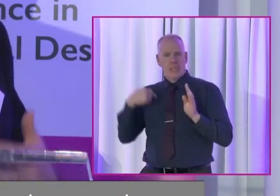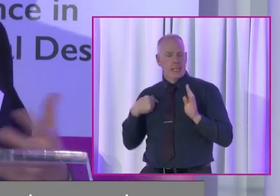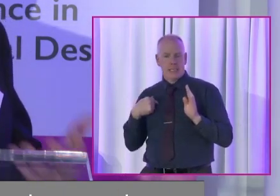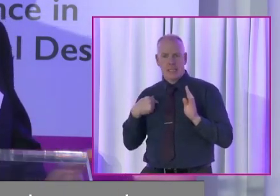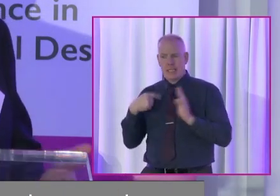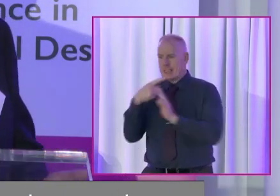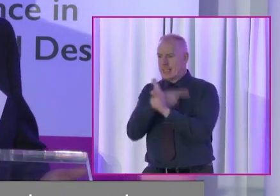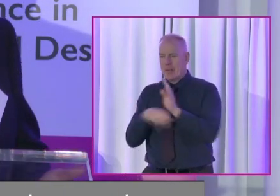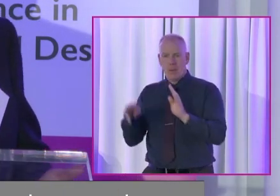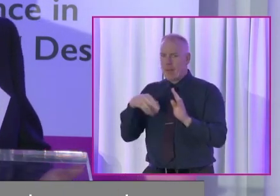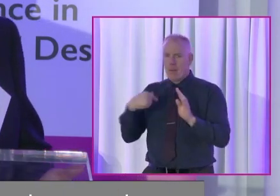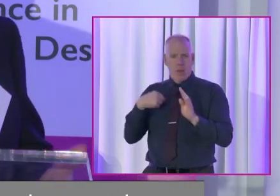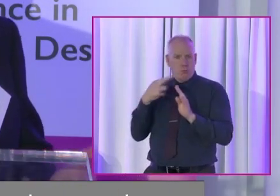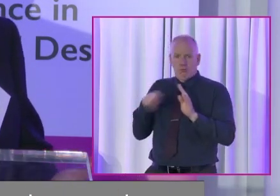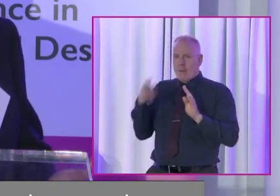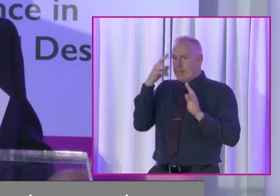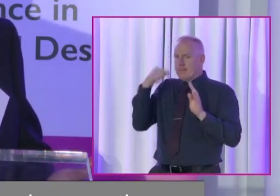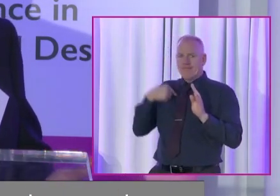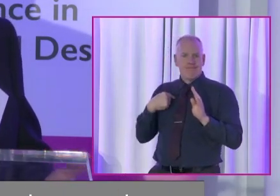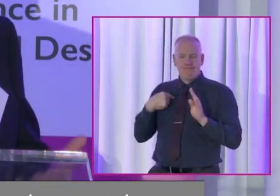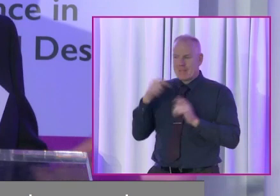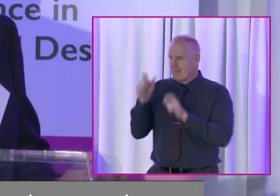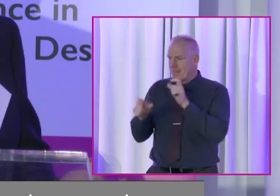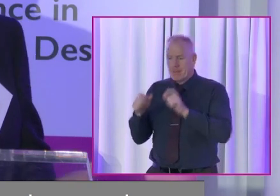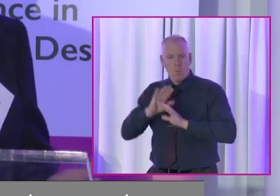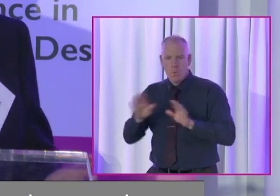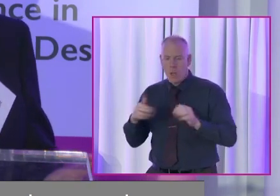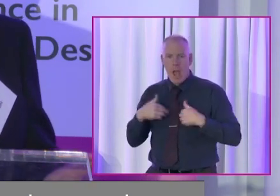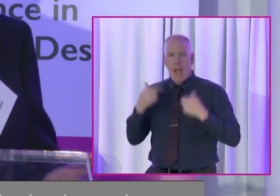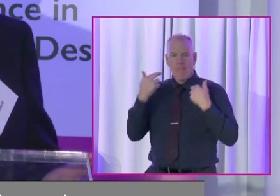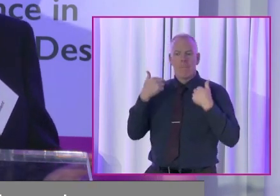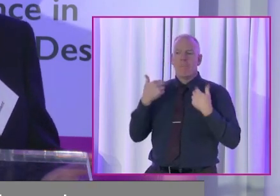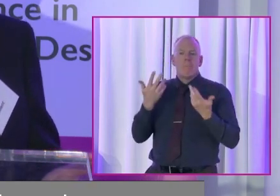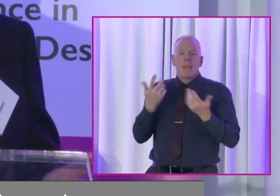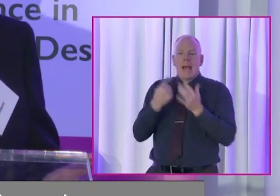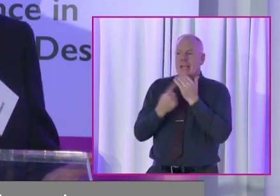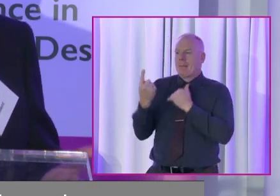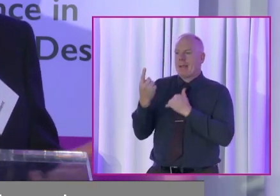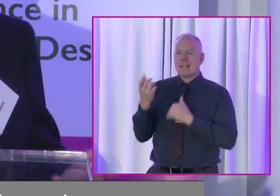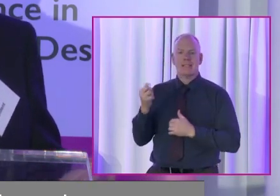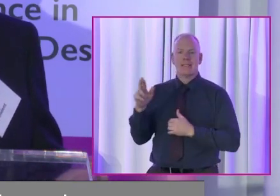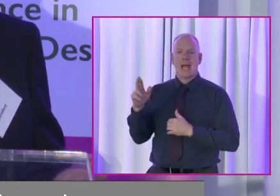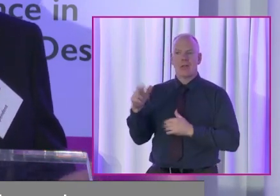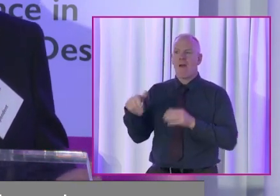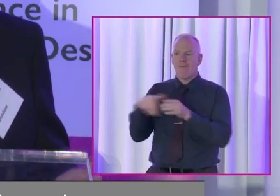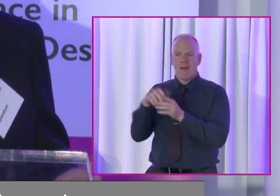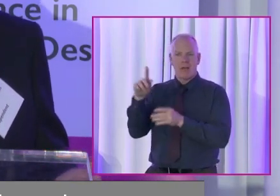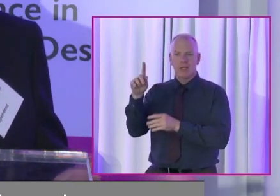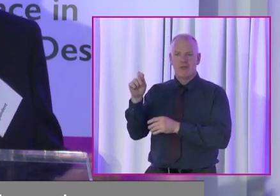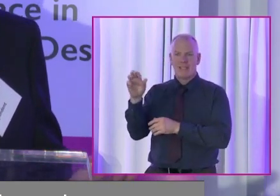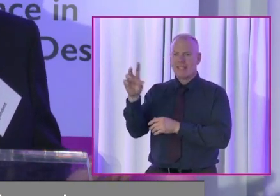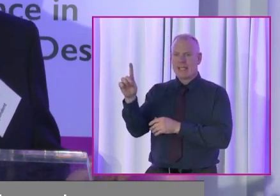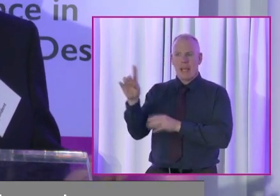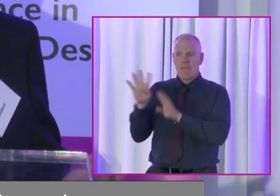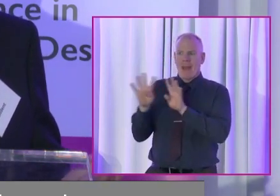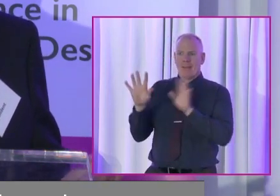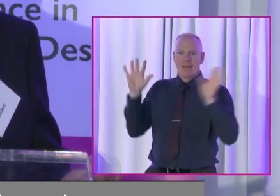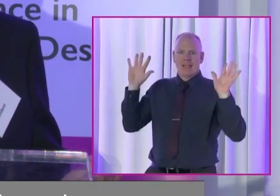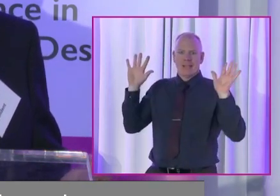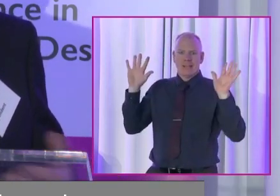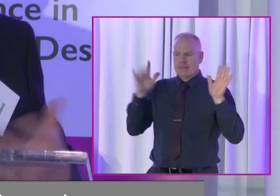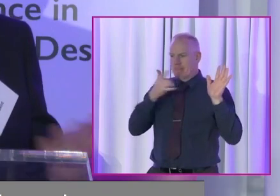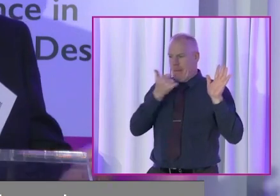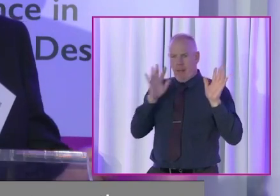for disabled people or disabled citizens. I am the independent senator on the Trinity panel. That's it.